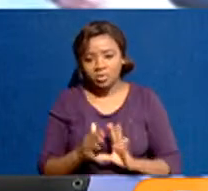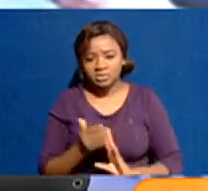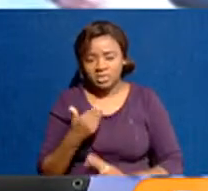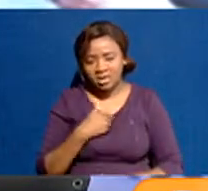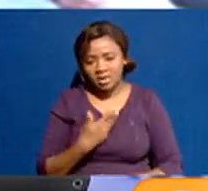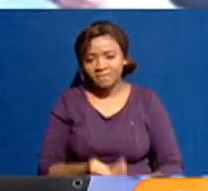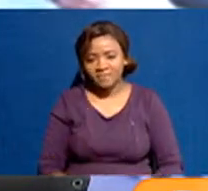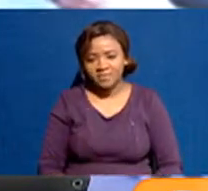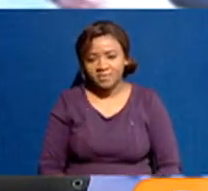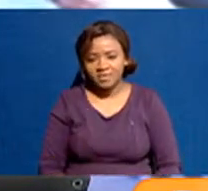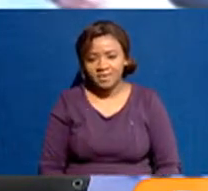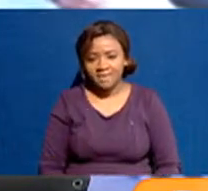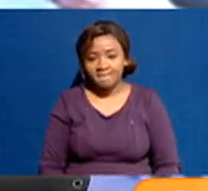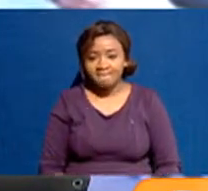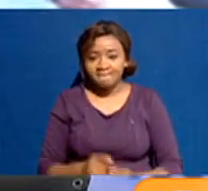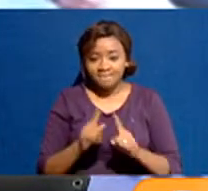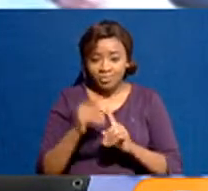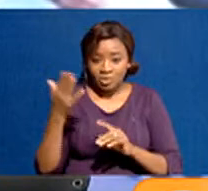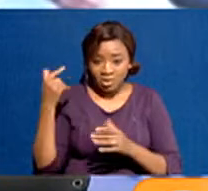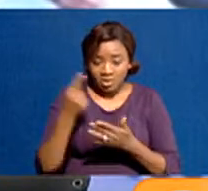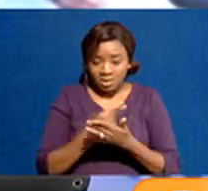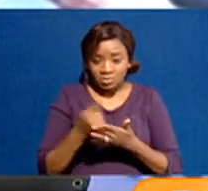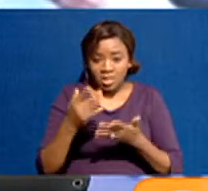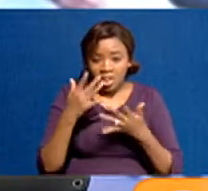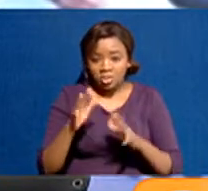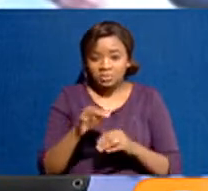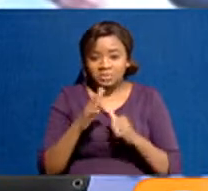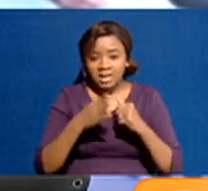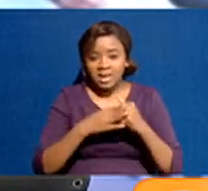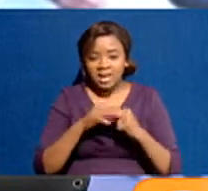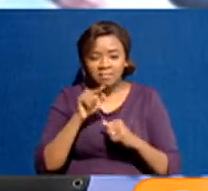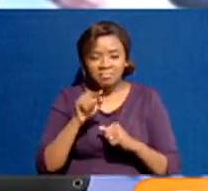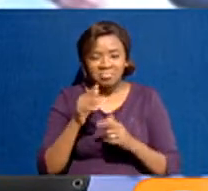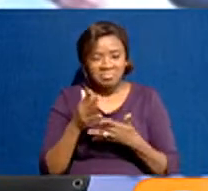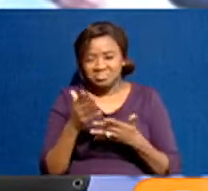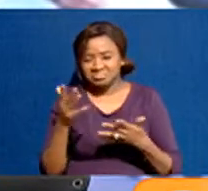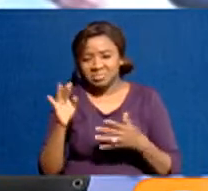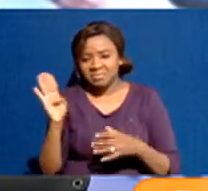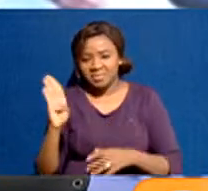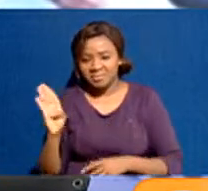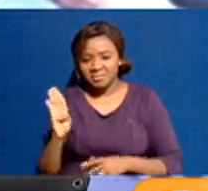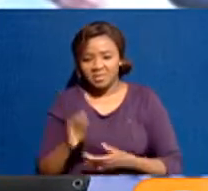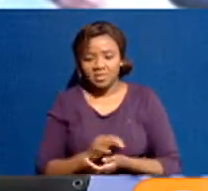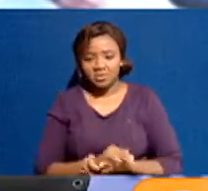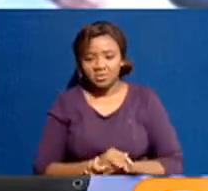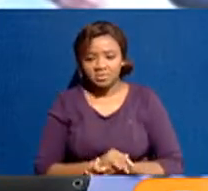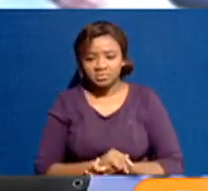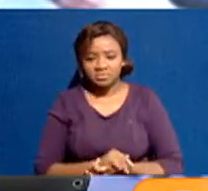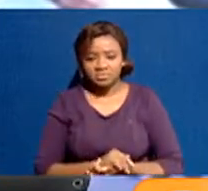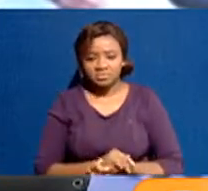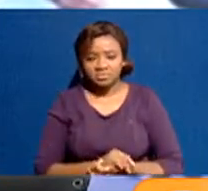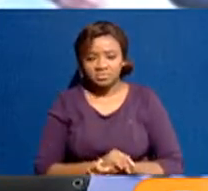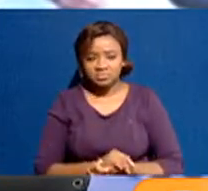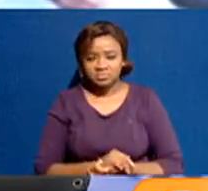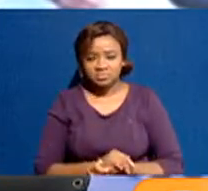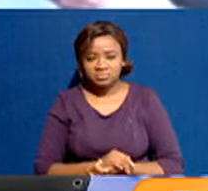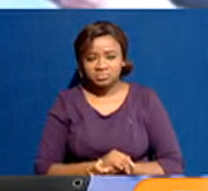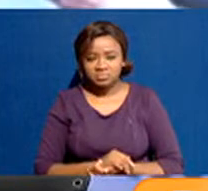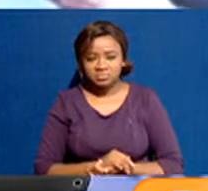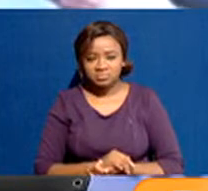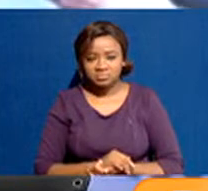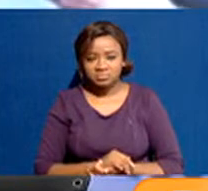Exchange. All of last week, we've lost 9-point-something billion. That's correct. Okay? So add to the fact that that day,